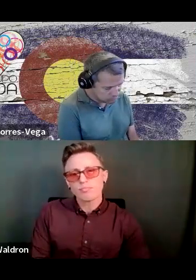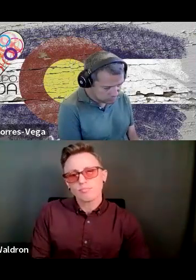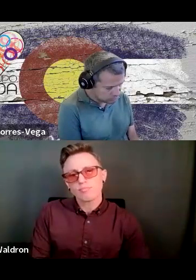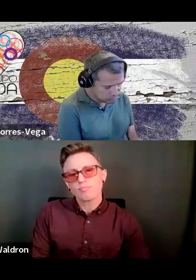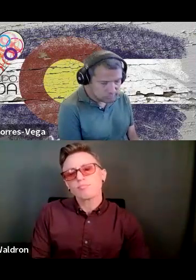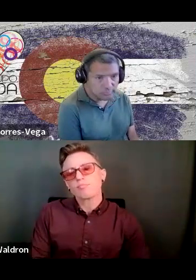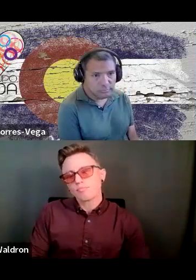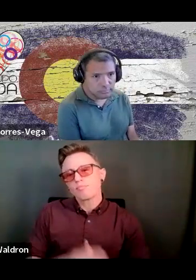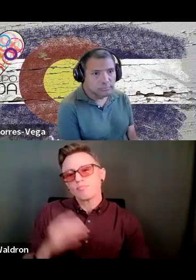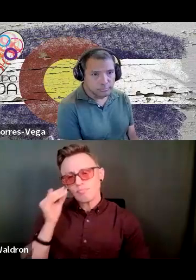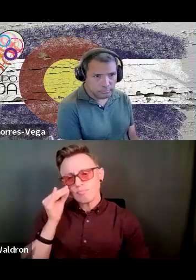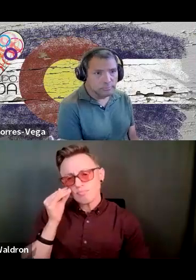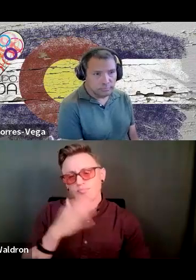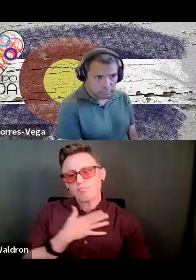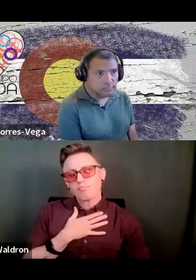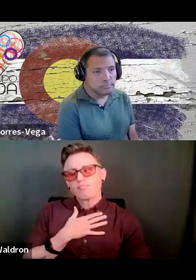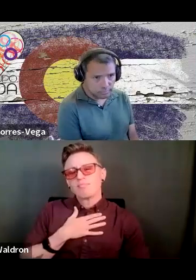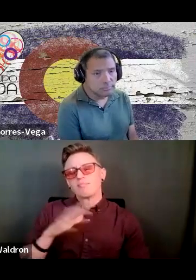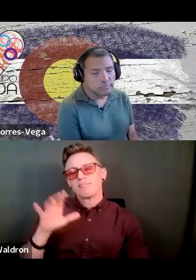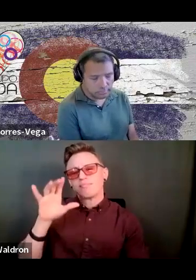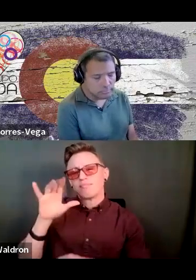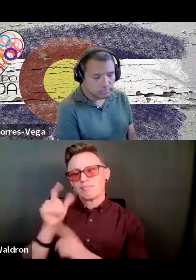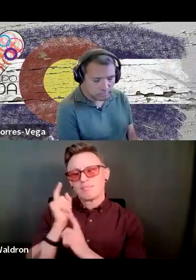And that's what keeps me going in this one.